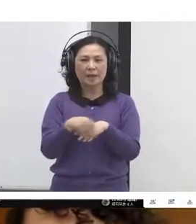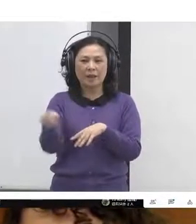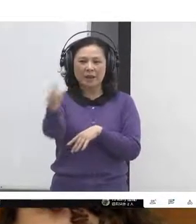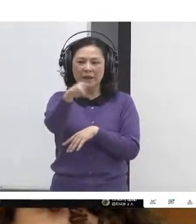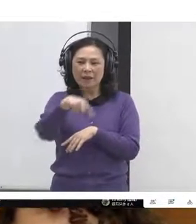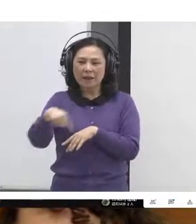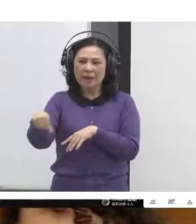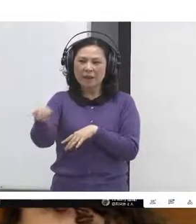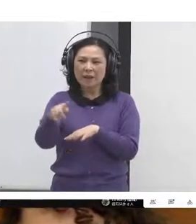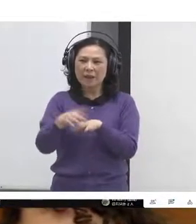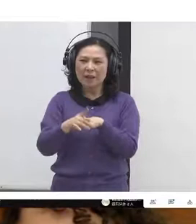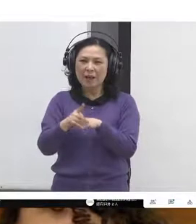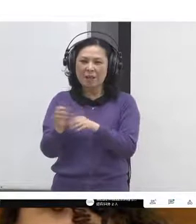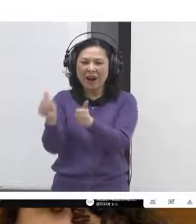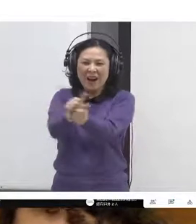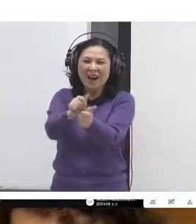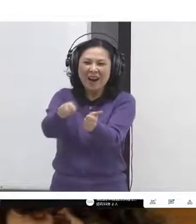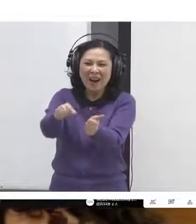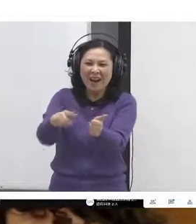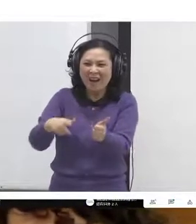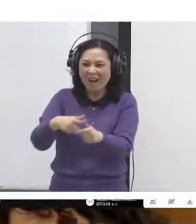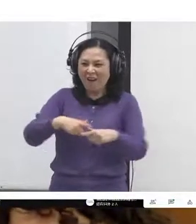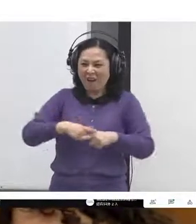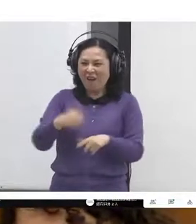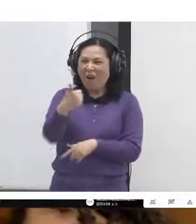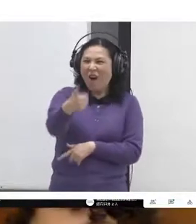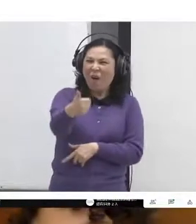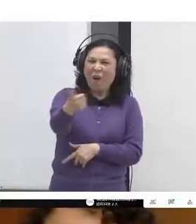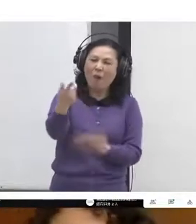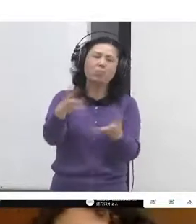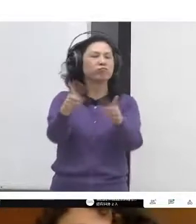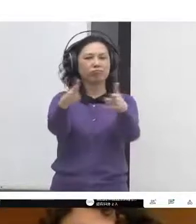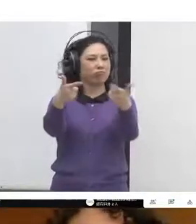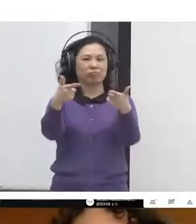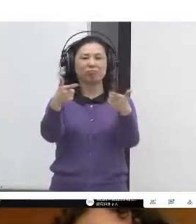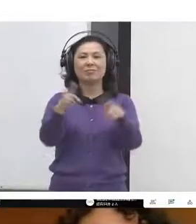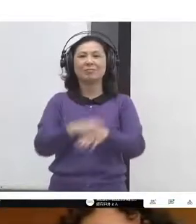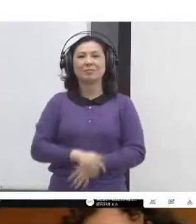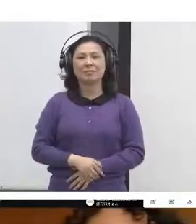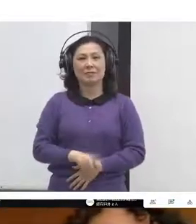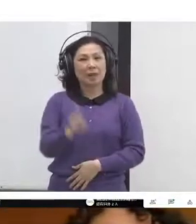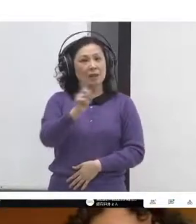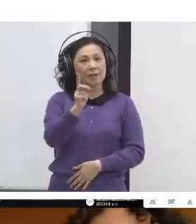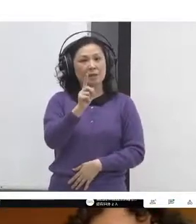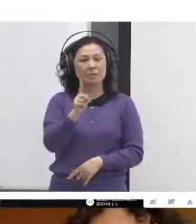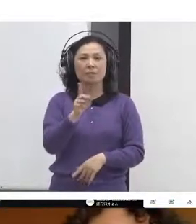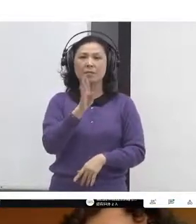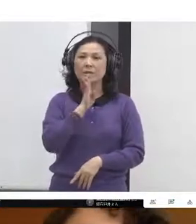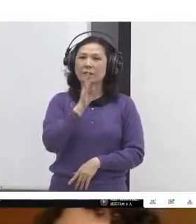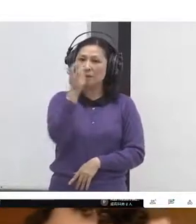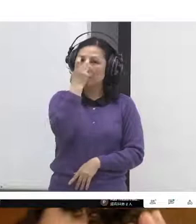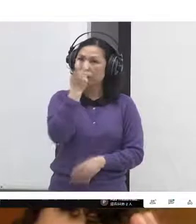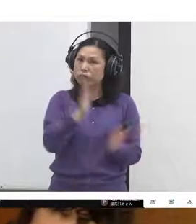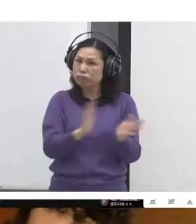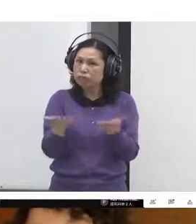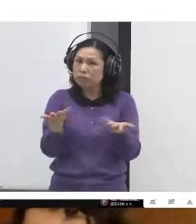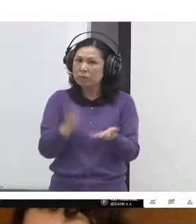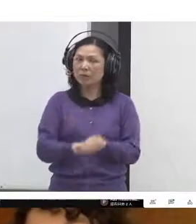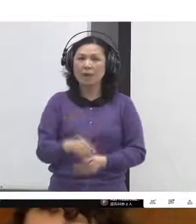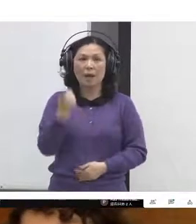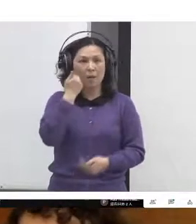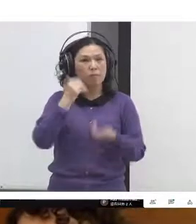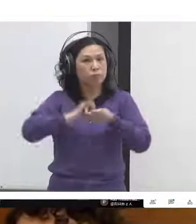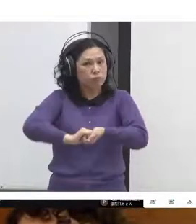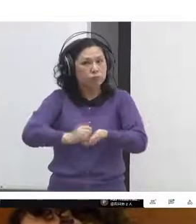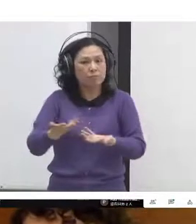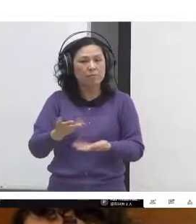Just to ask for a moment the question, what is governance? And say we talking about who decides, by what process